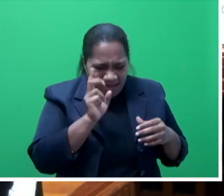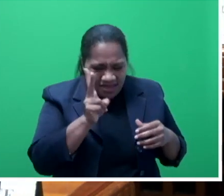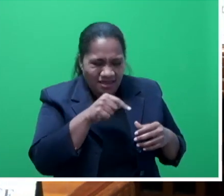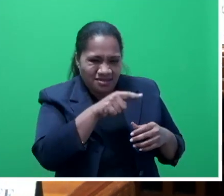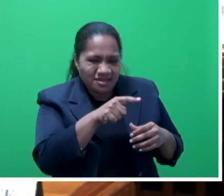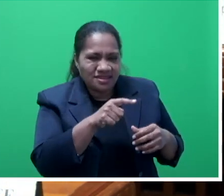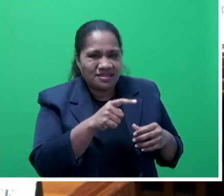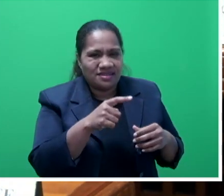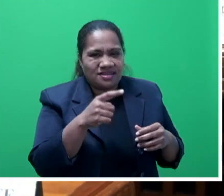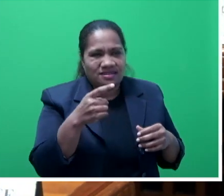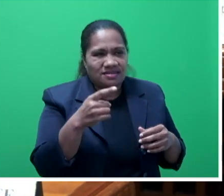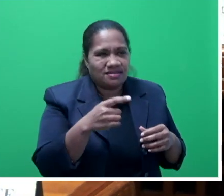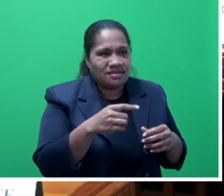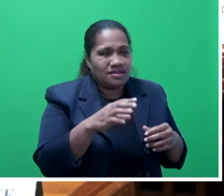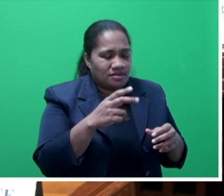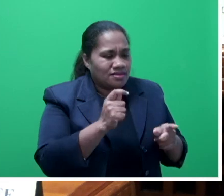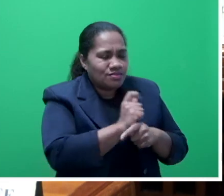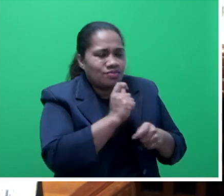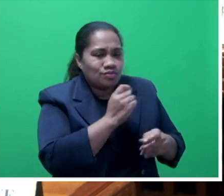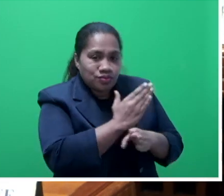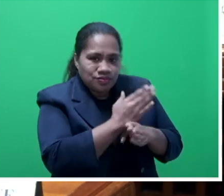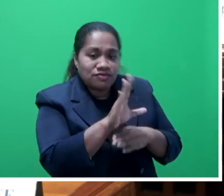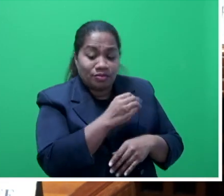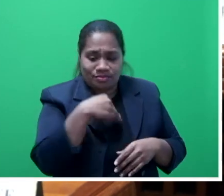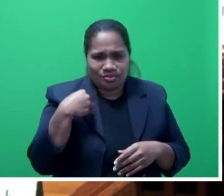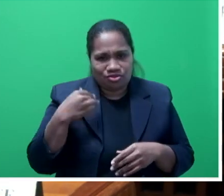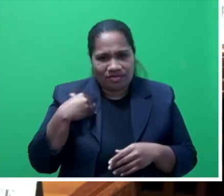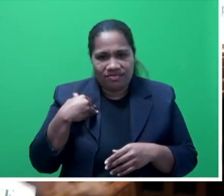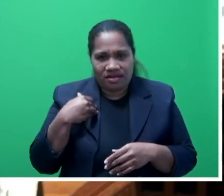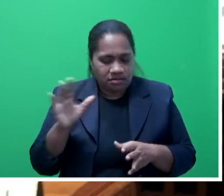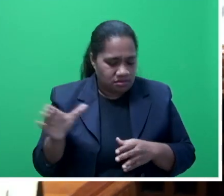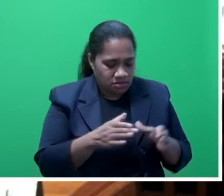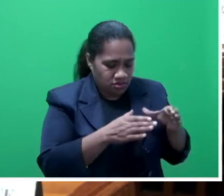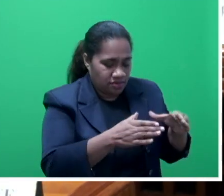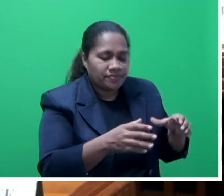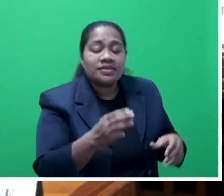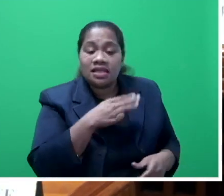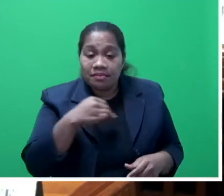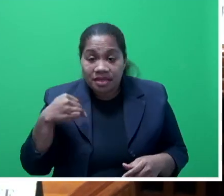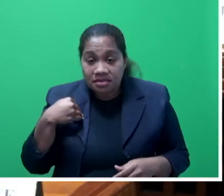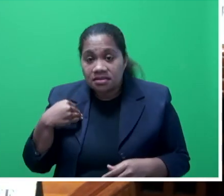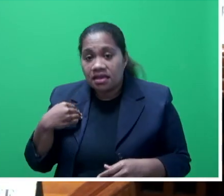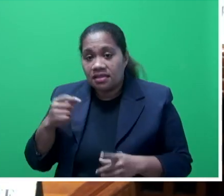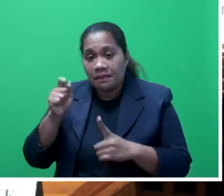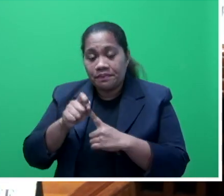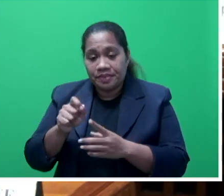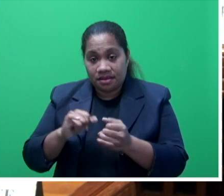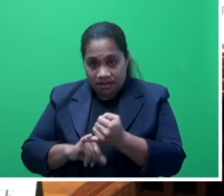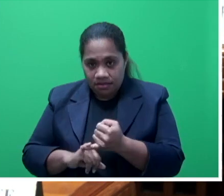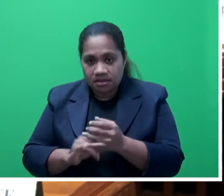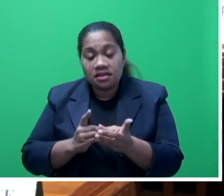task from the Minister of Health. And the Minister and his Permanent Secretary and the Director of Transport